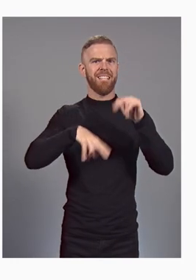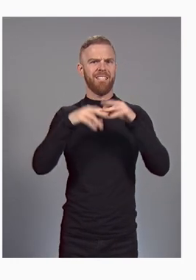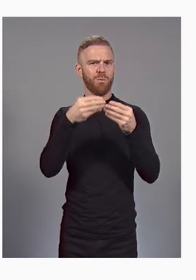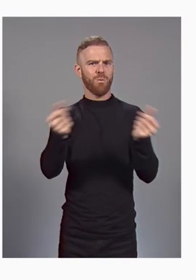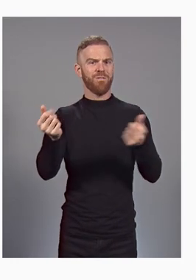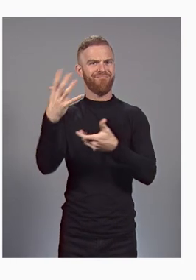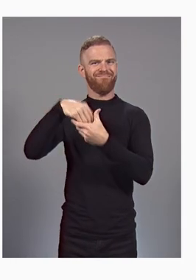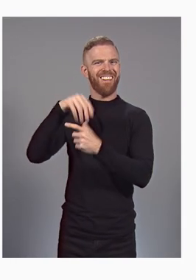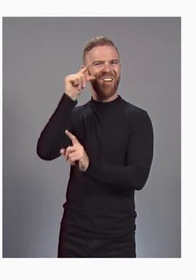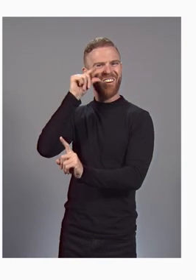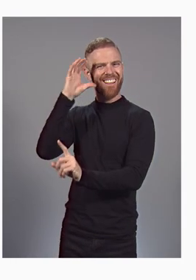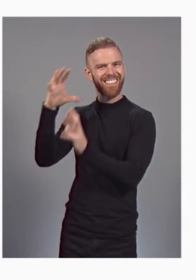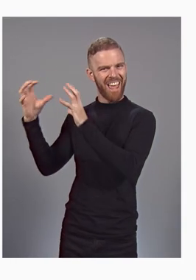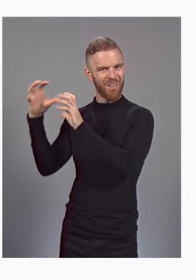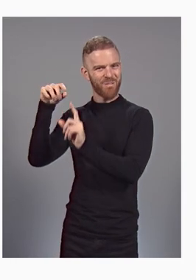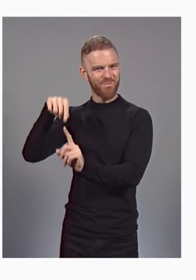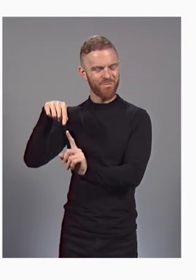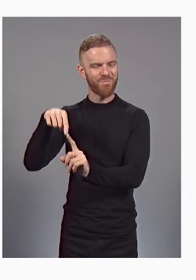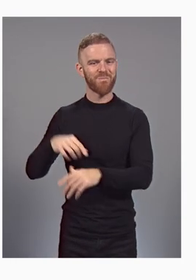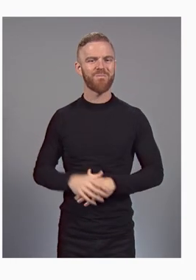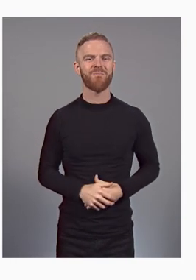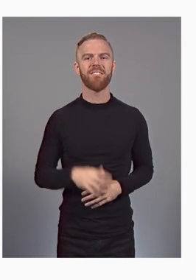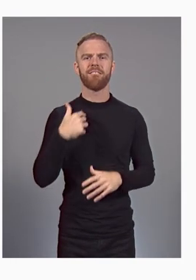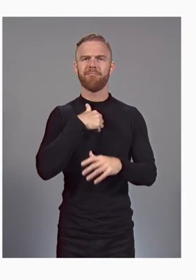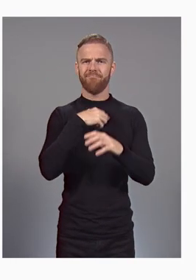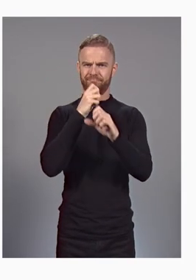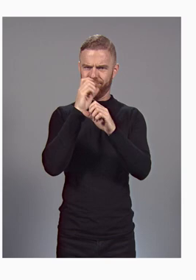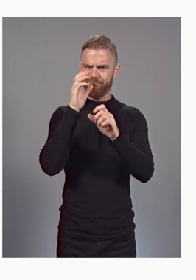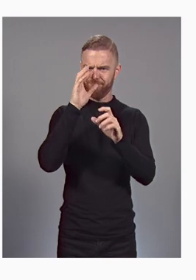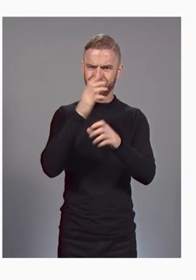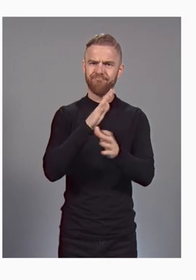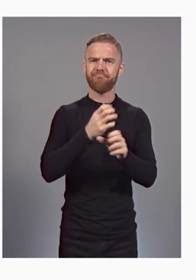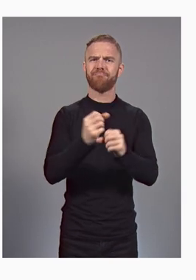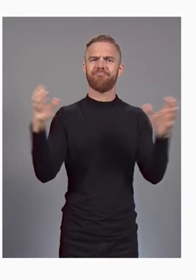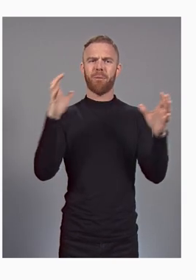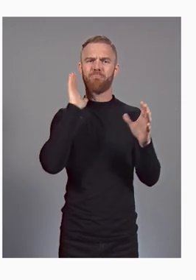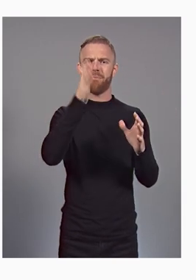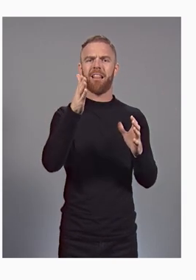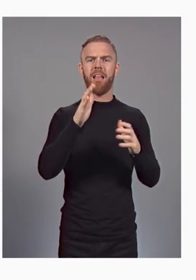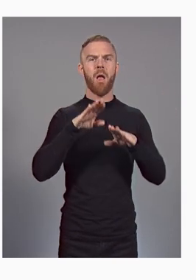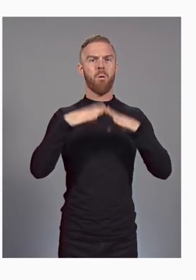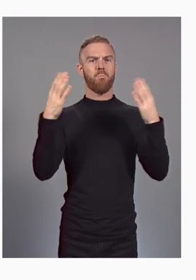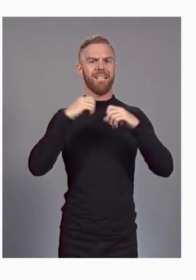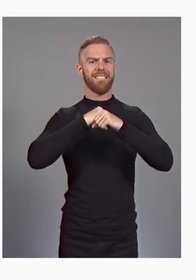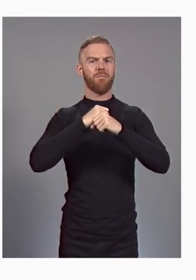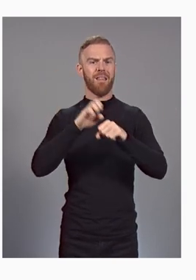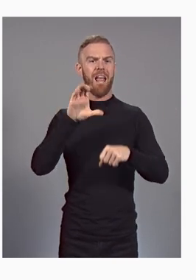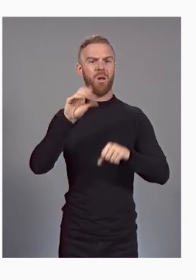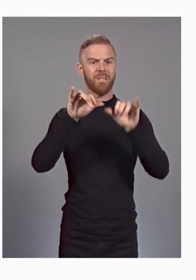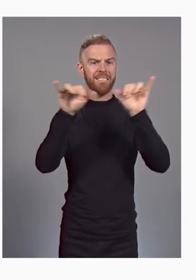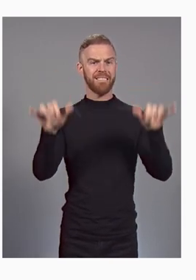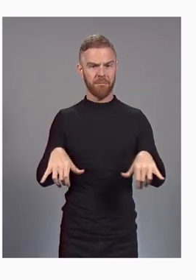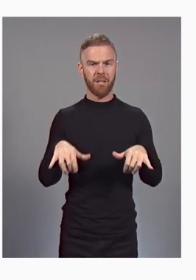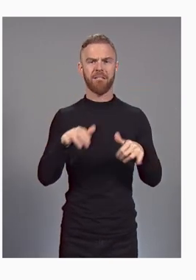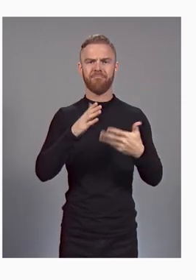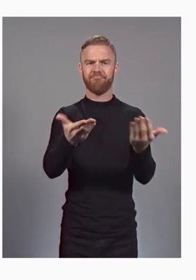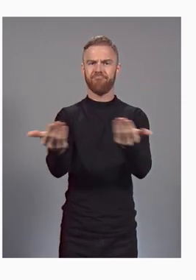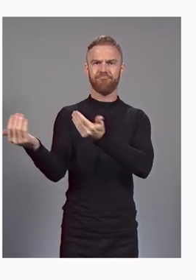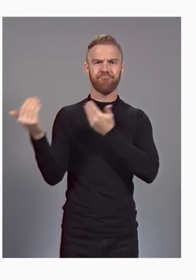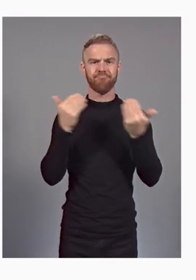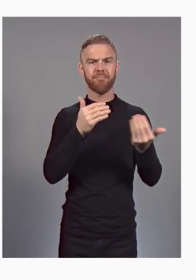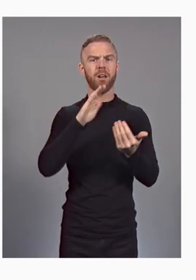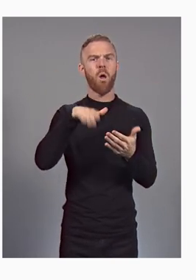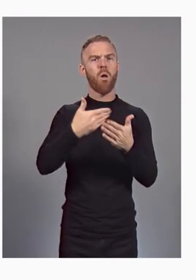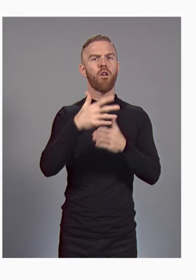We intend to keep expanding our open security ecosystem with all endpoint and